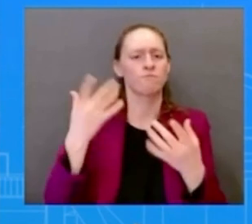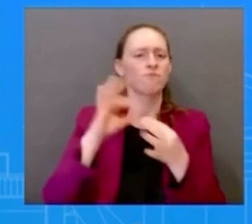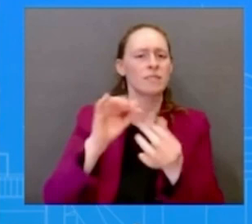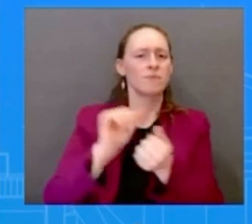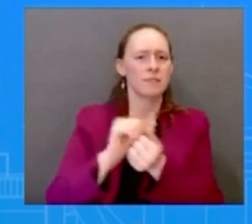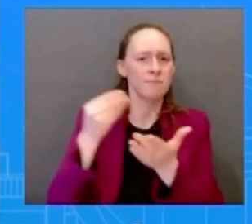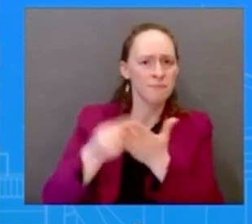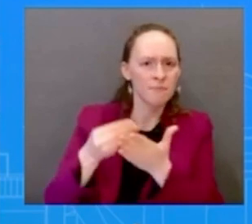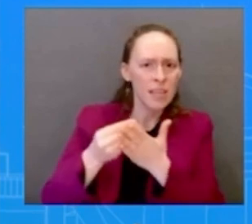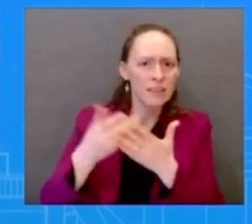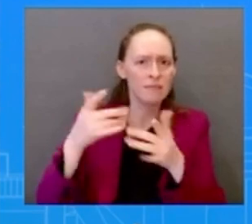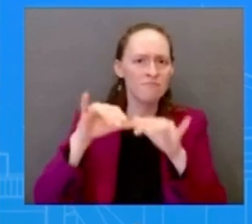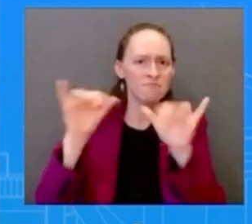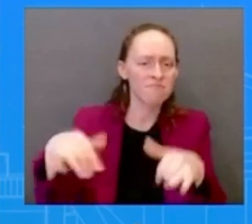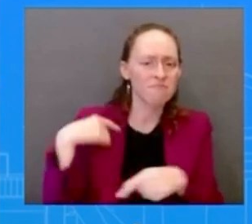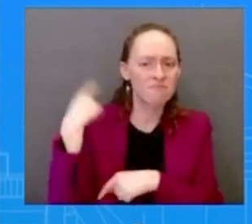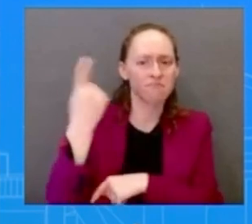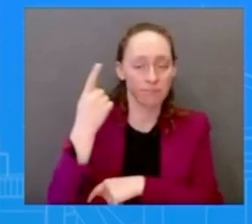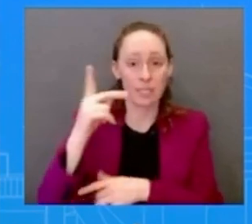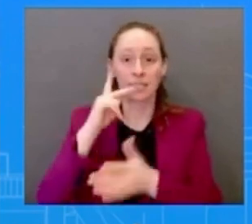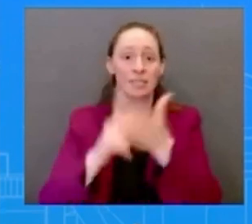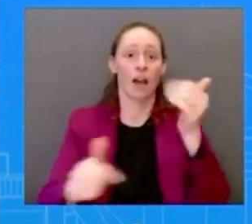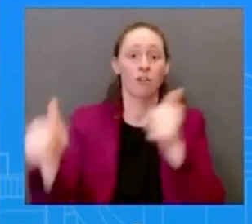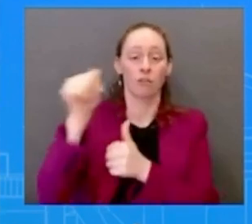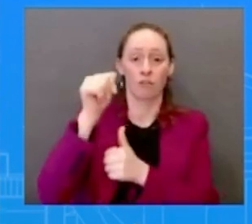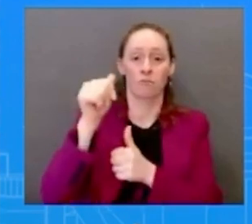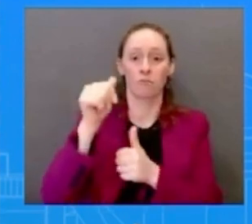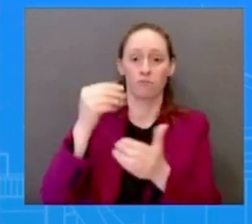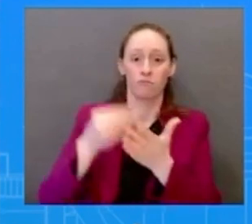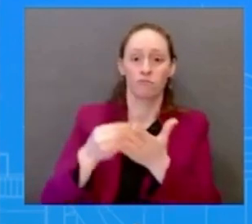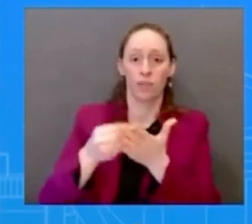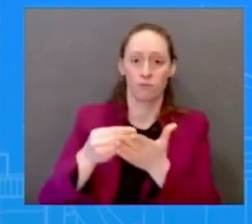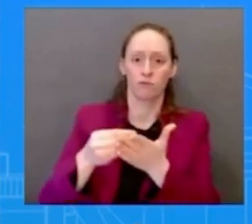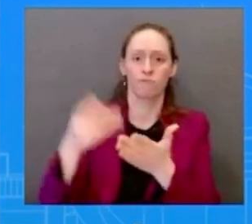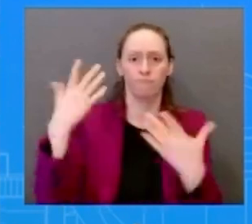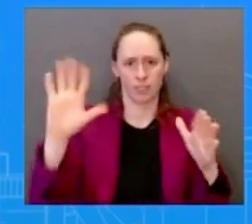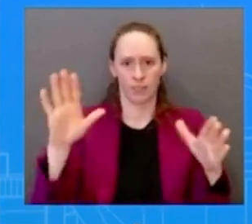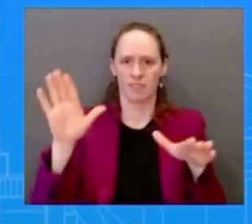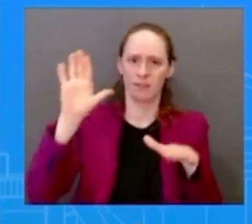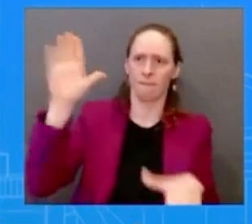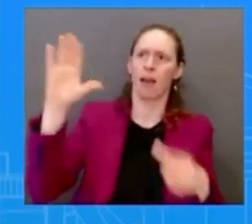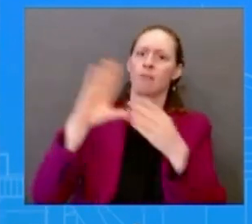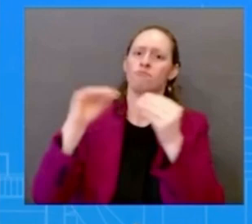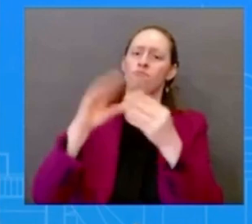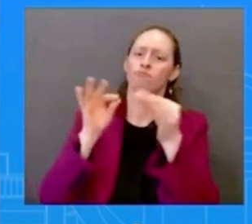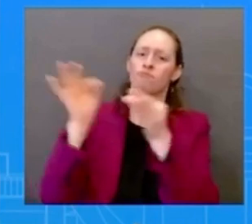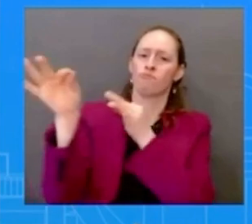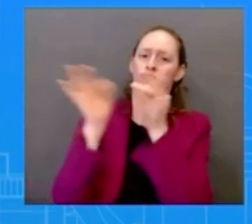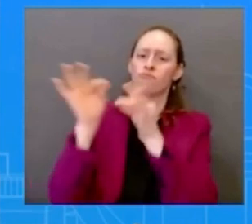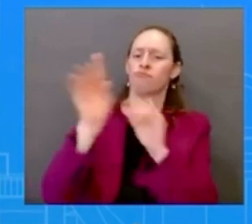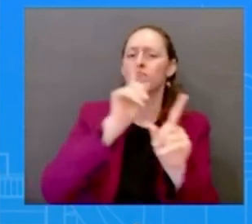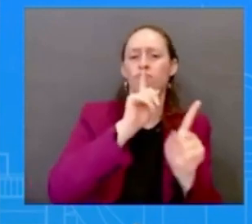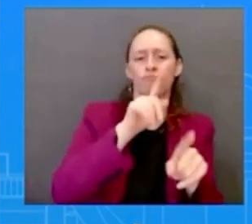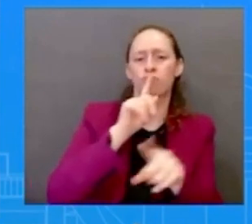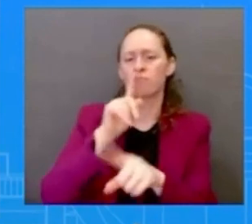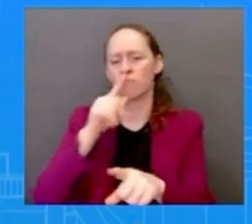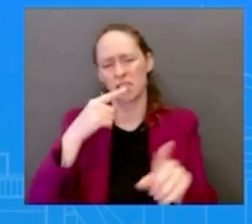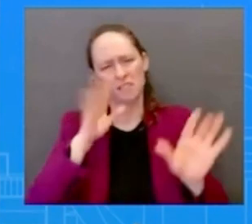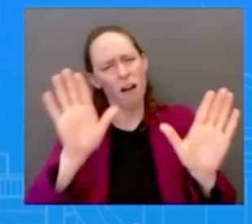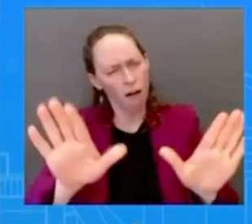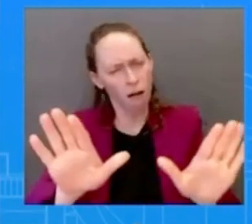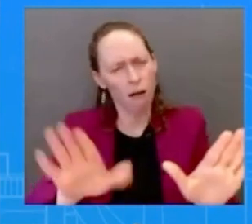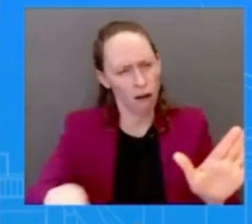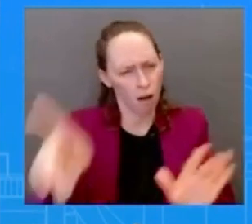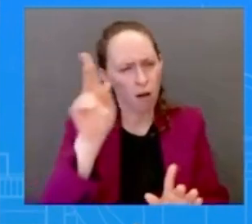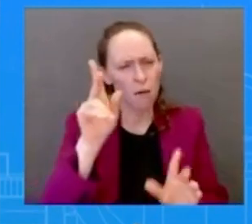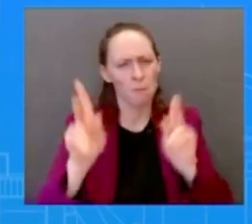the system remains sound and people can be confident about their deposits when the president addressed the situation on Monday he said